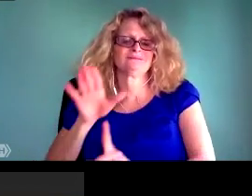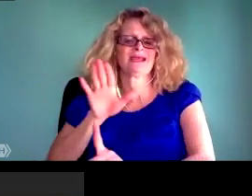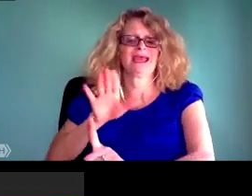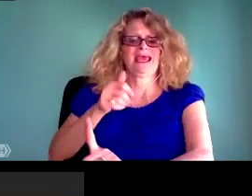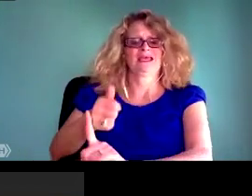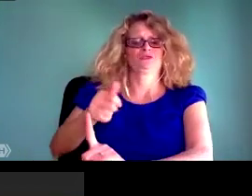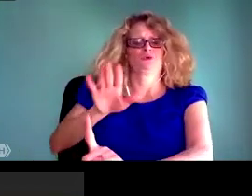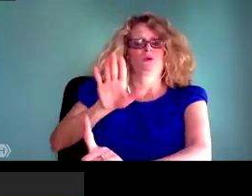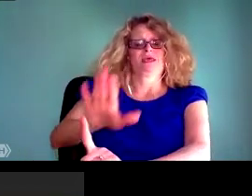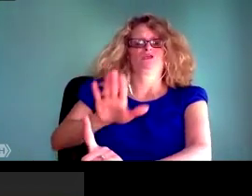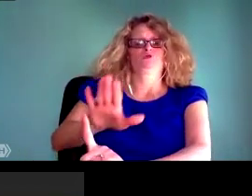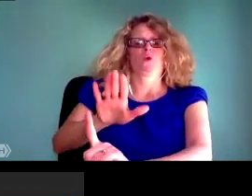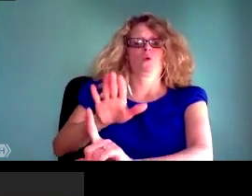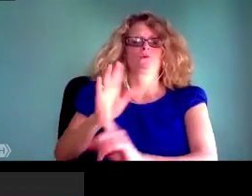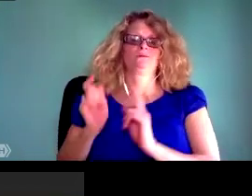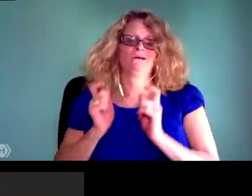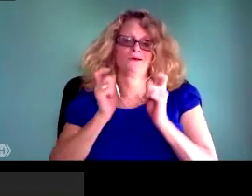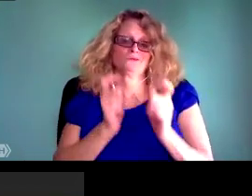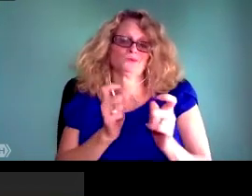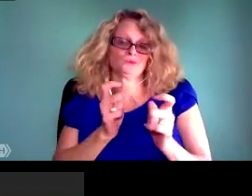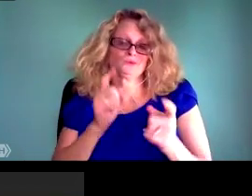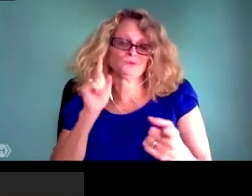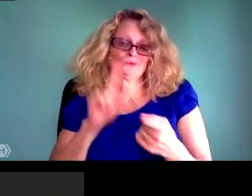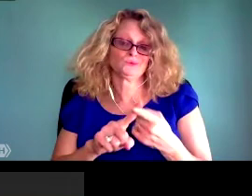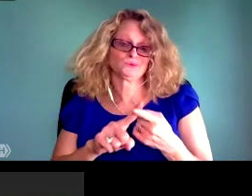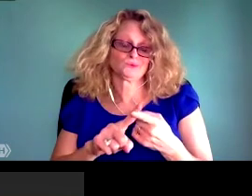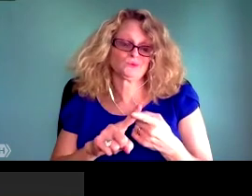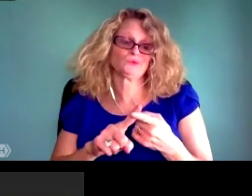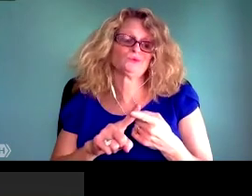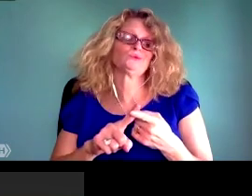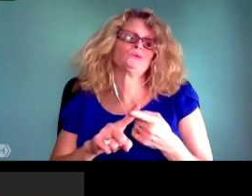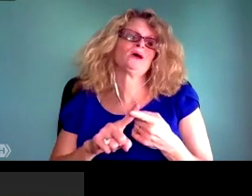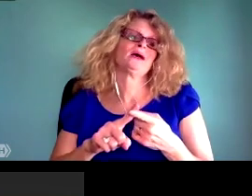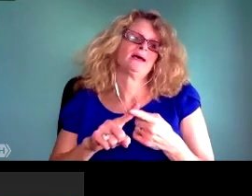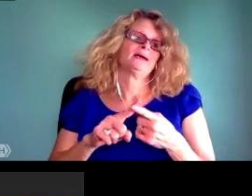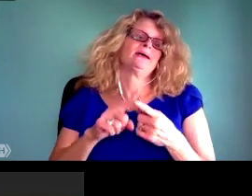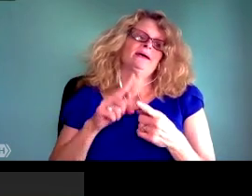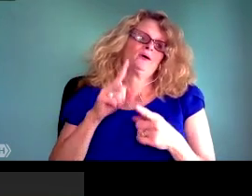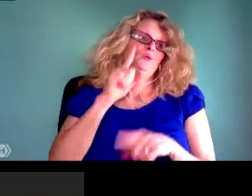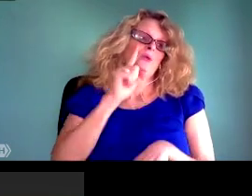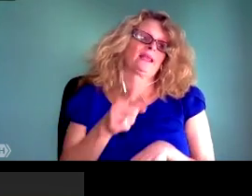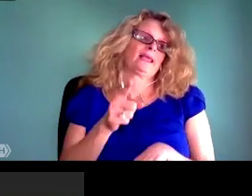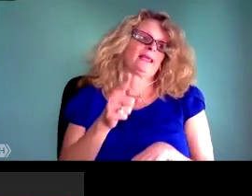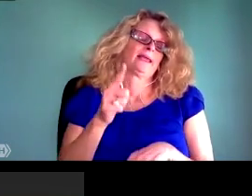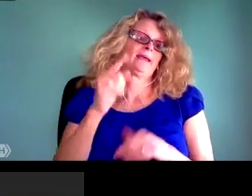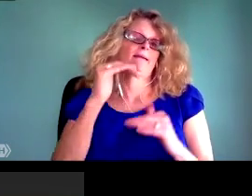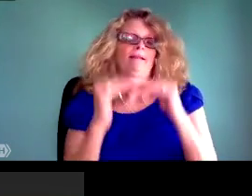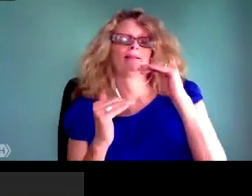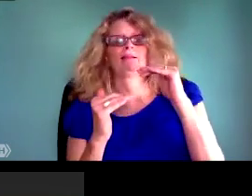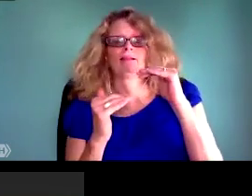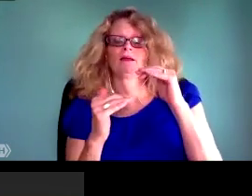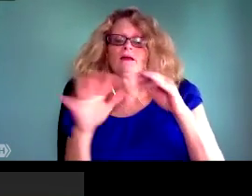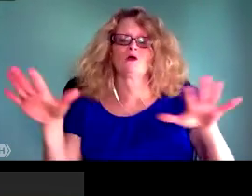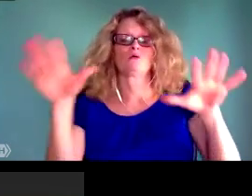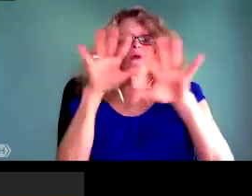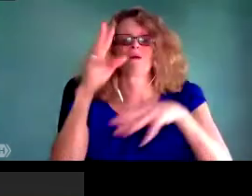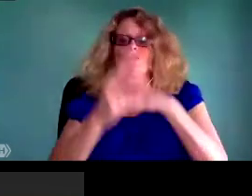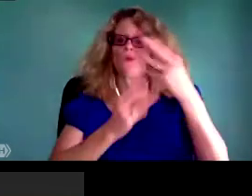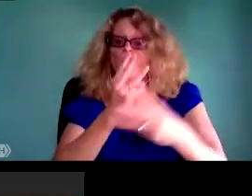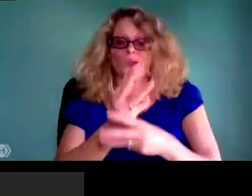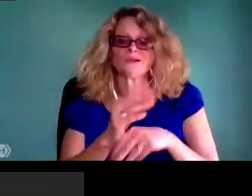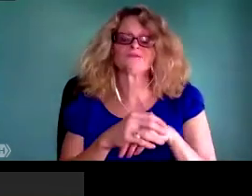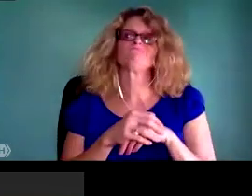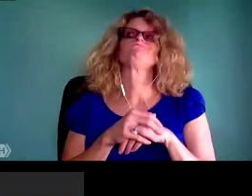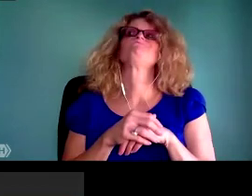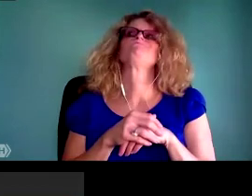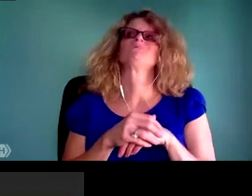about the harms of social media, Facebook in particular. But one of the things that I think is just so important is that we remember that